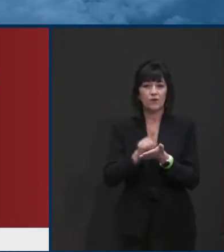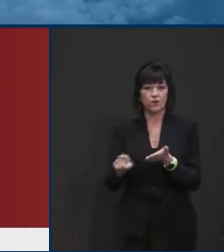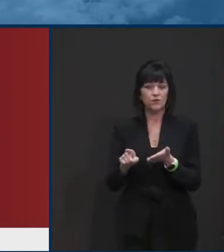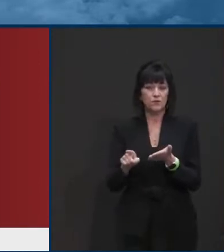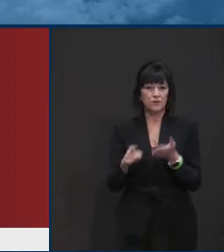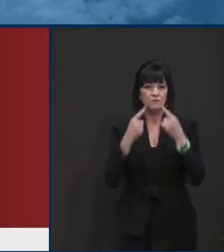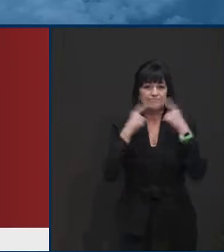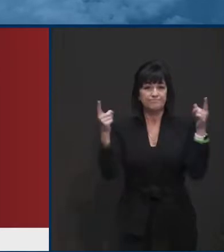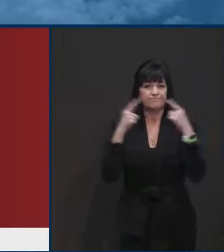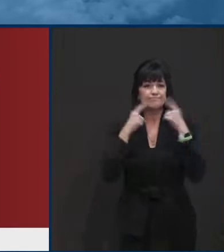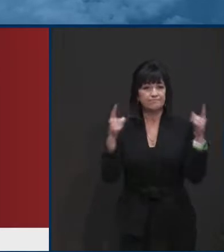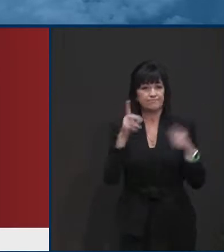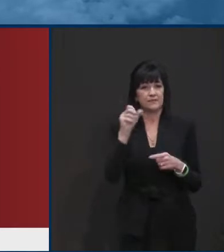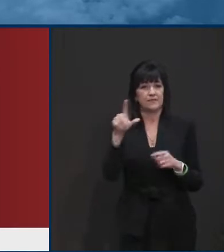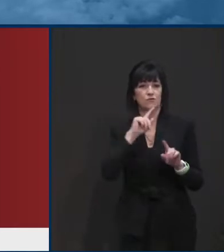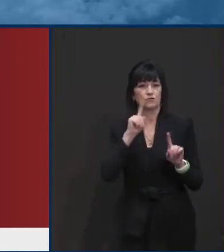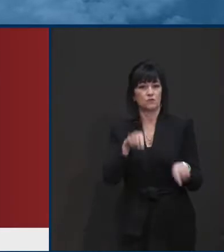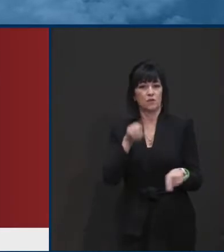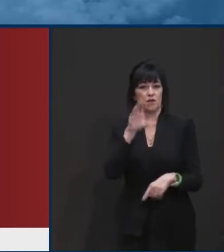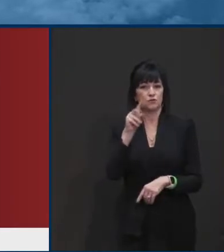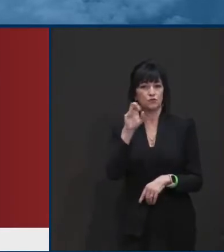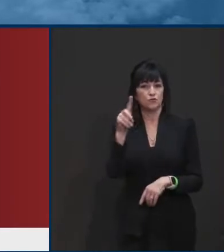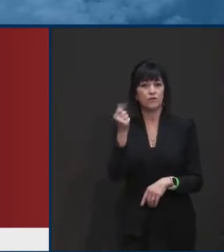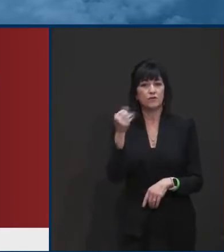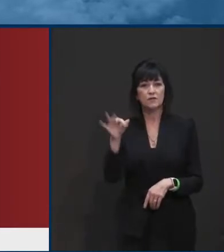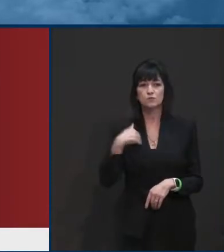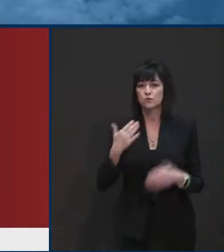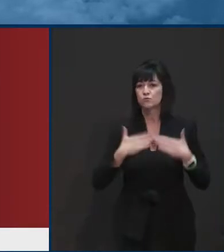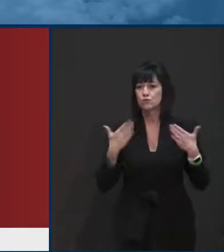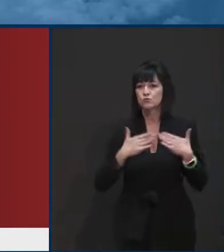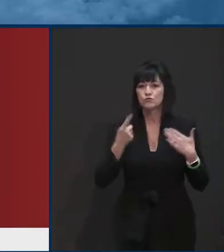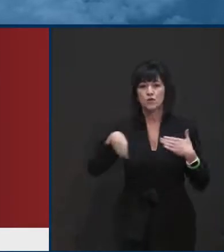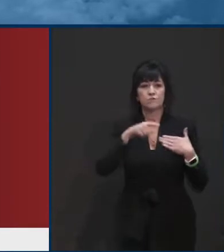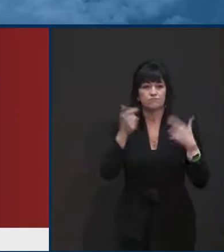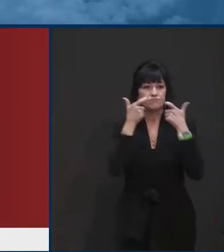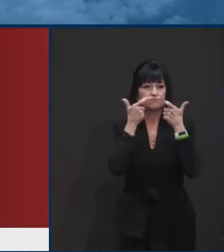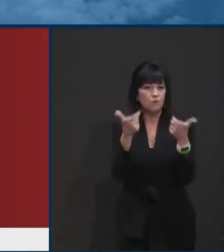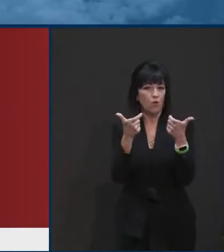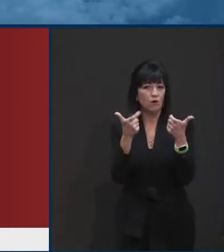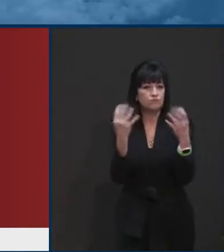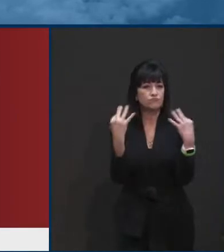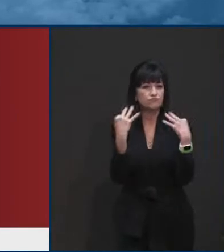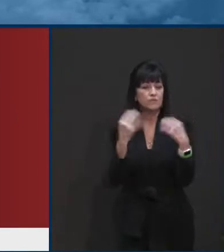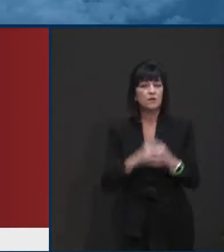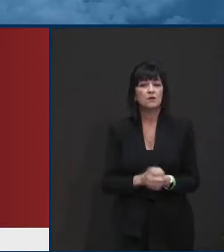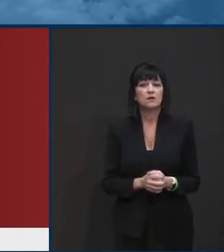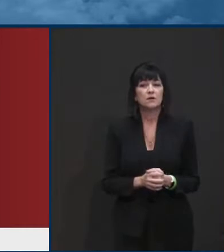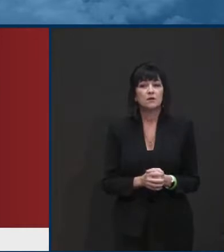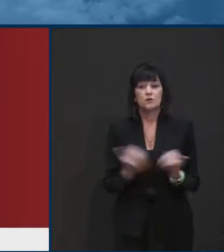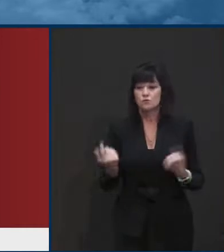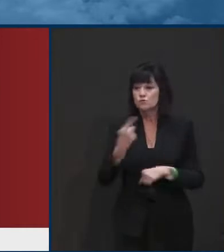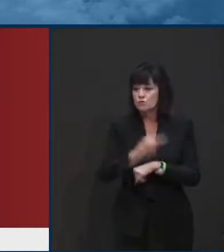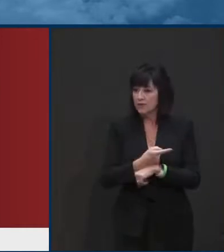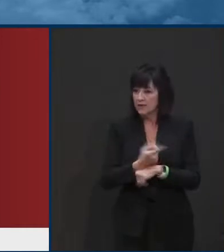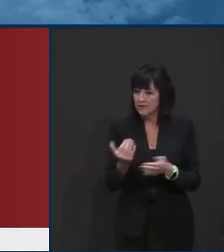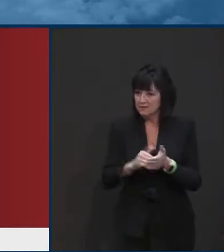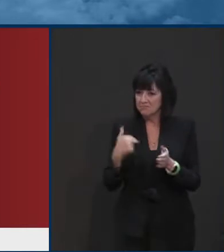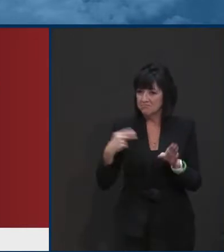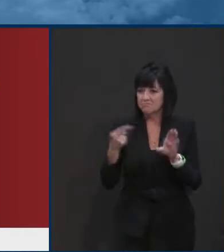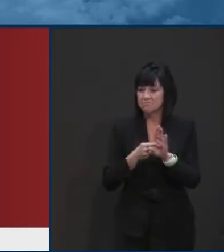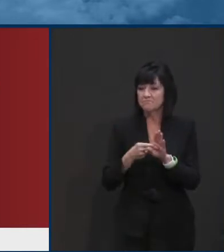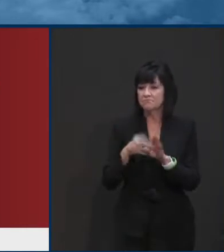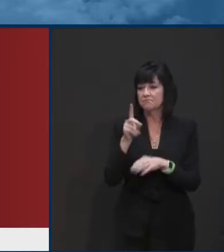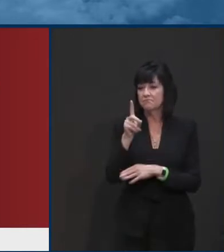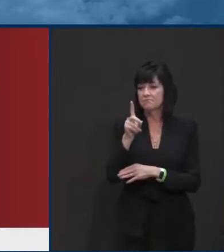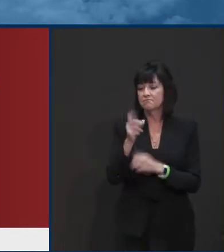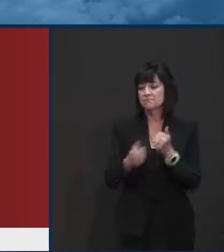COVID-19. We appreciate you tuning in. Today I'm joined again by the Director of the Division of Public